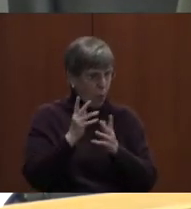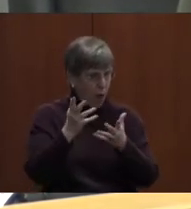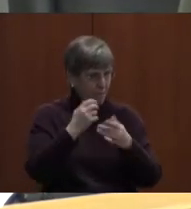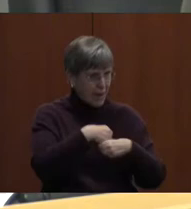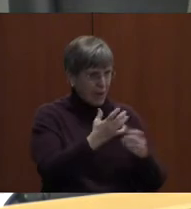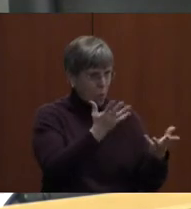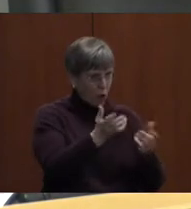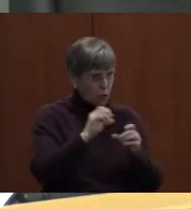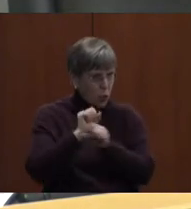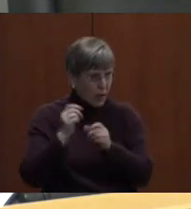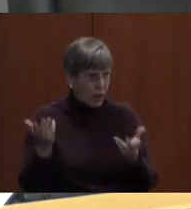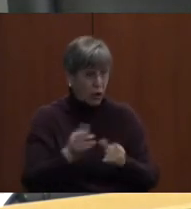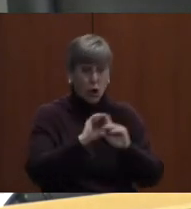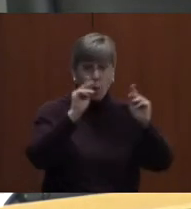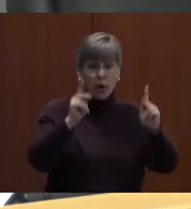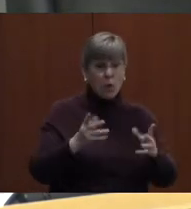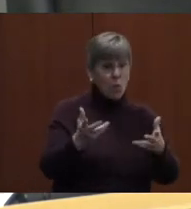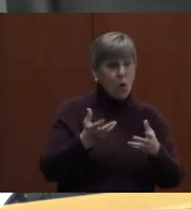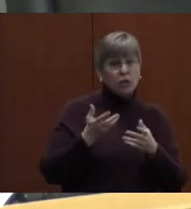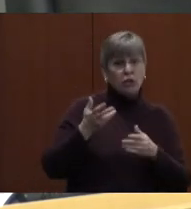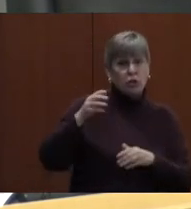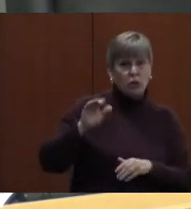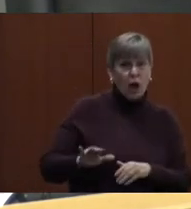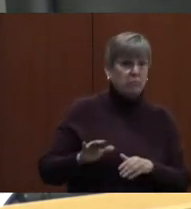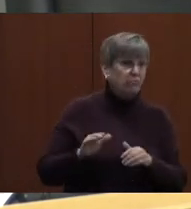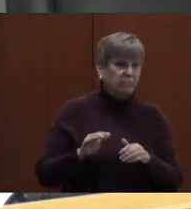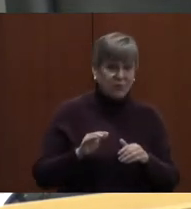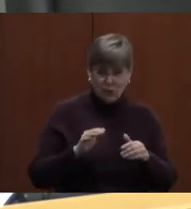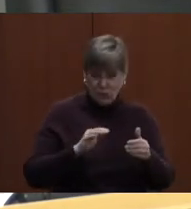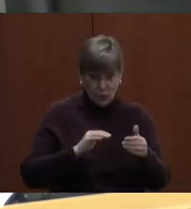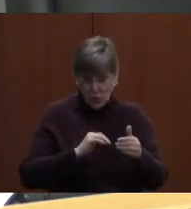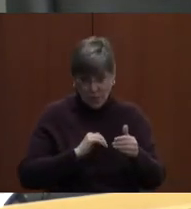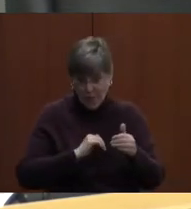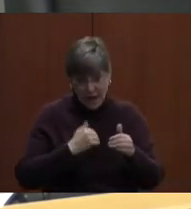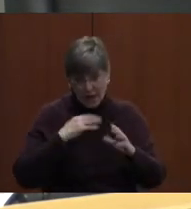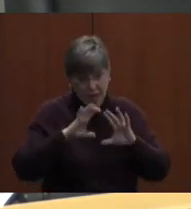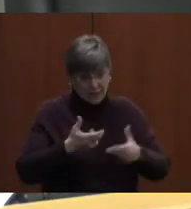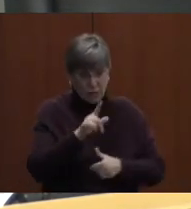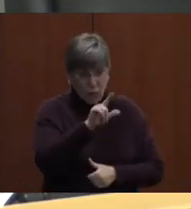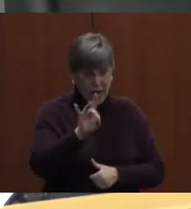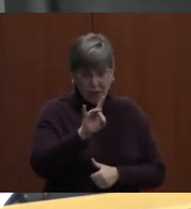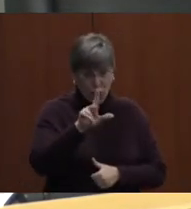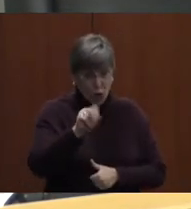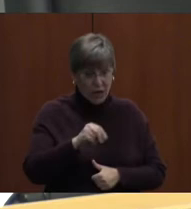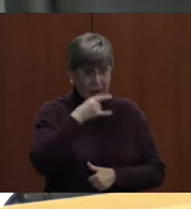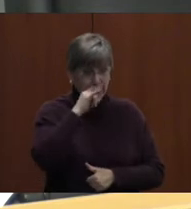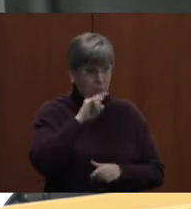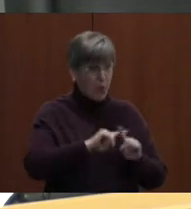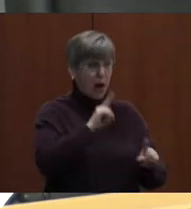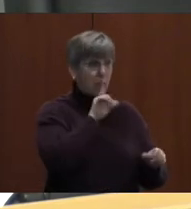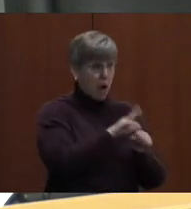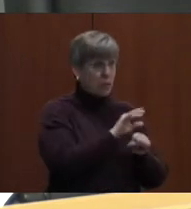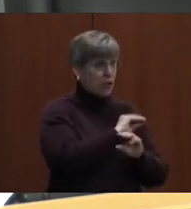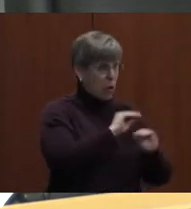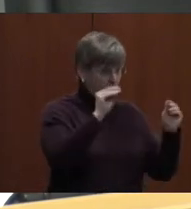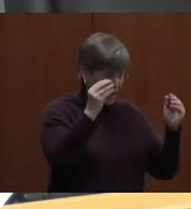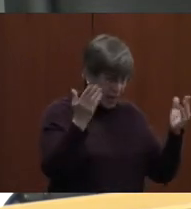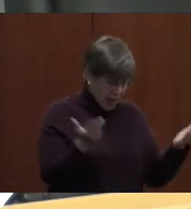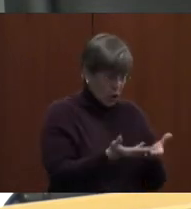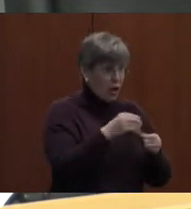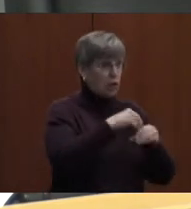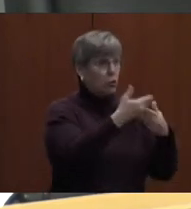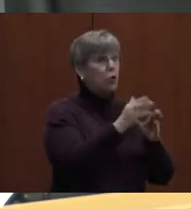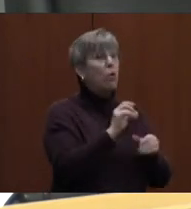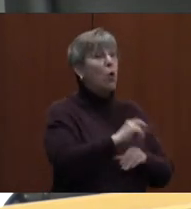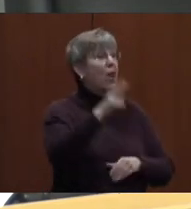No one wants their child in a class of 28 or 30. But I can guarantee you, no one in this room or anybody listening to me tonight